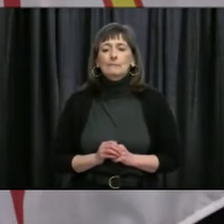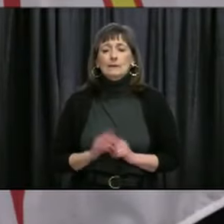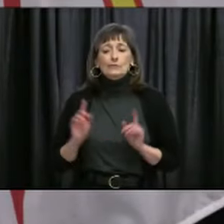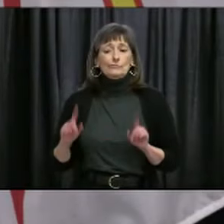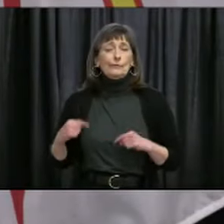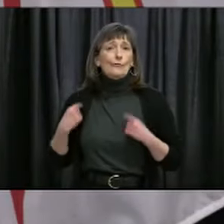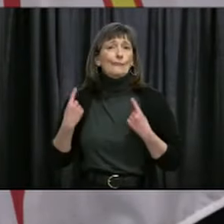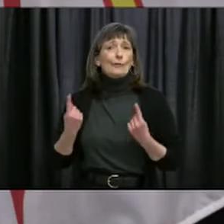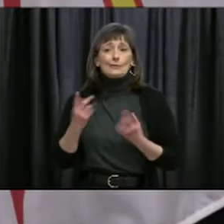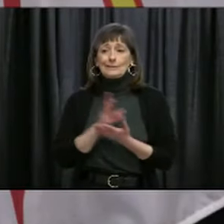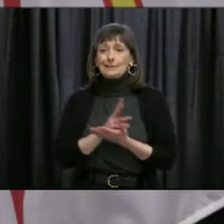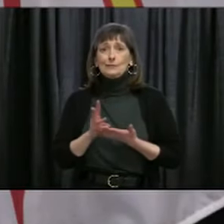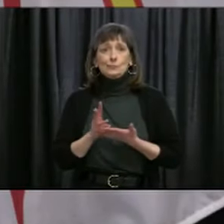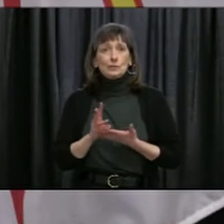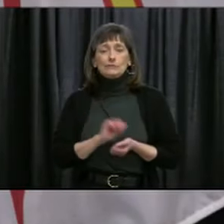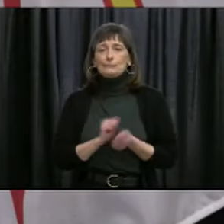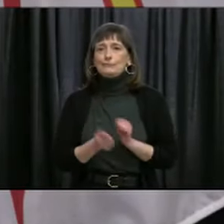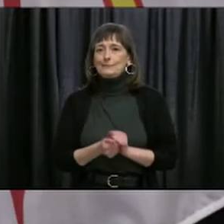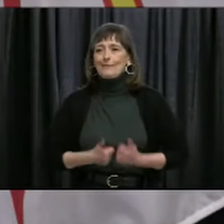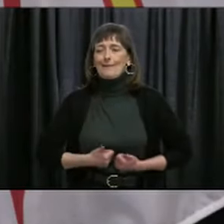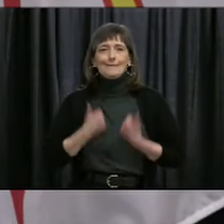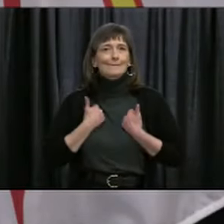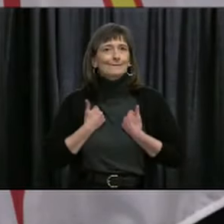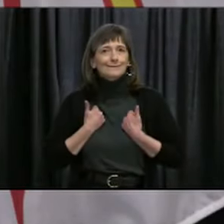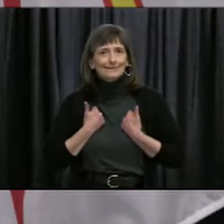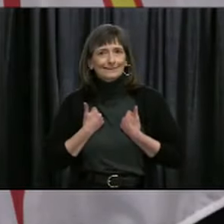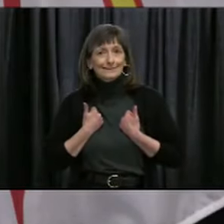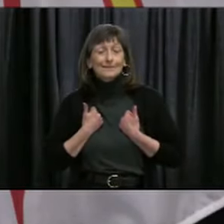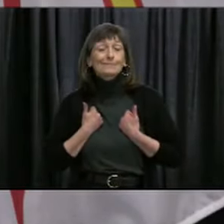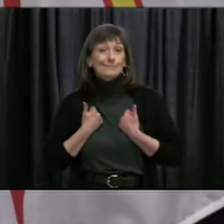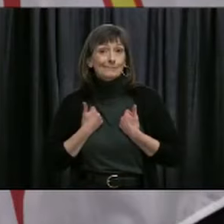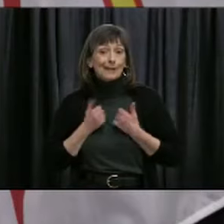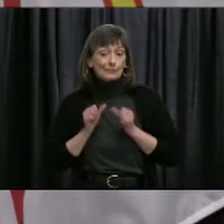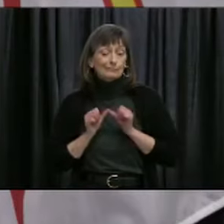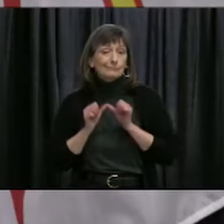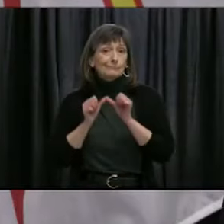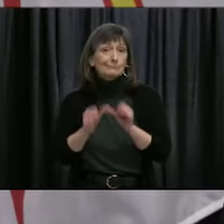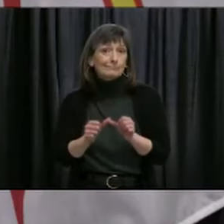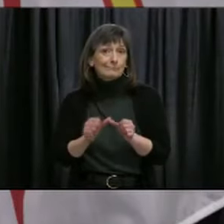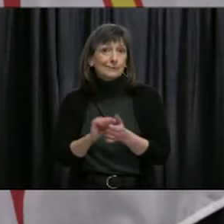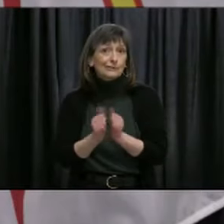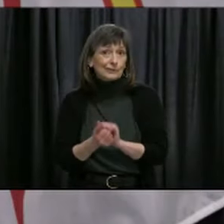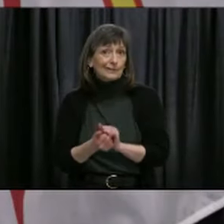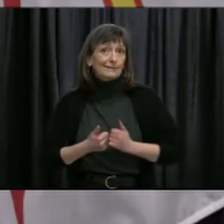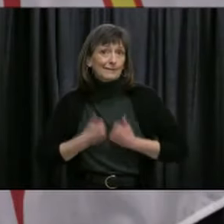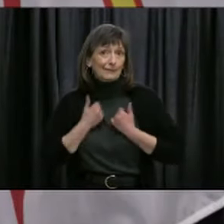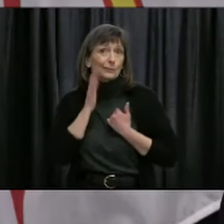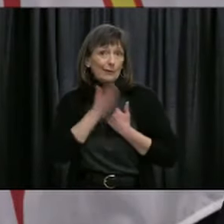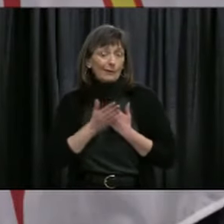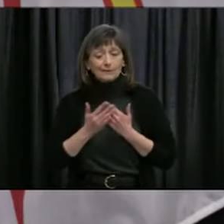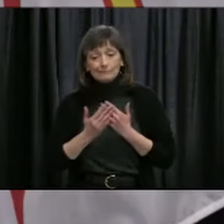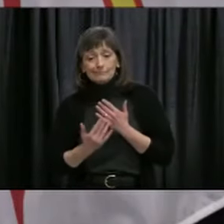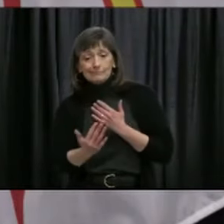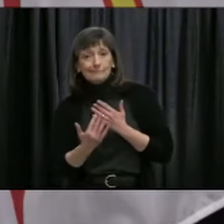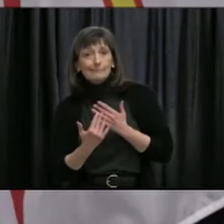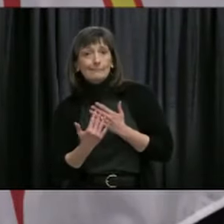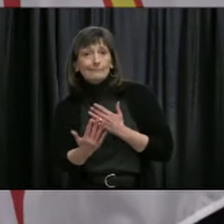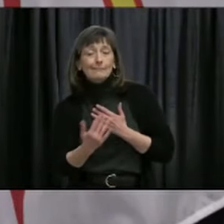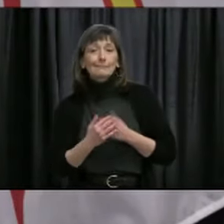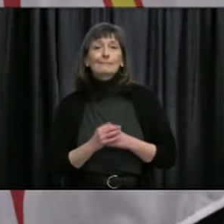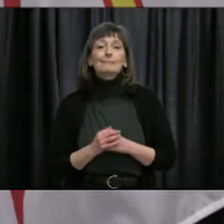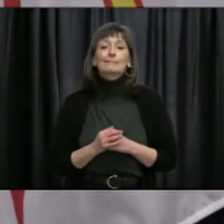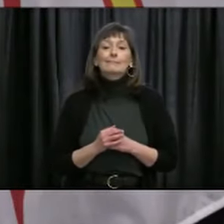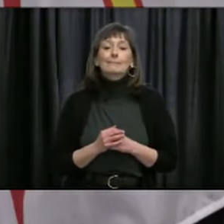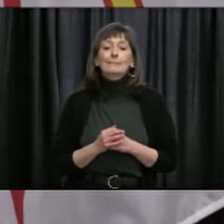for the last six weeks, and it will affect how we live our lives going forward. But the plan that